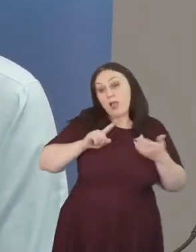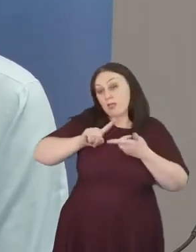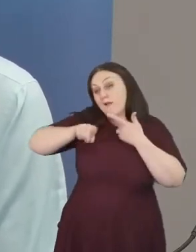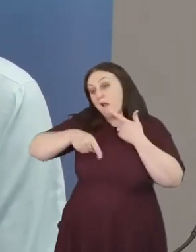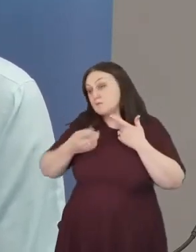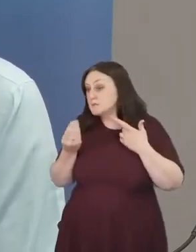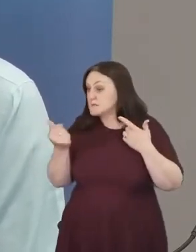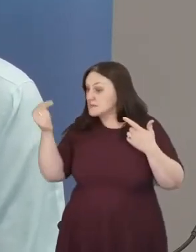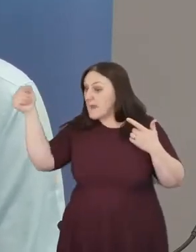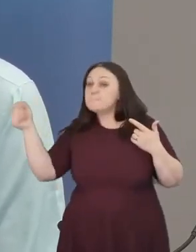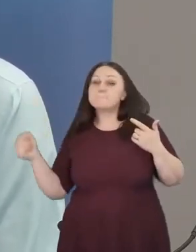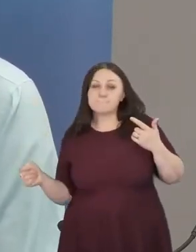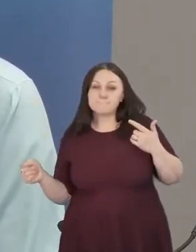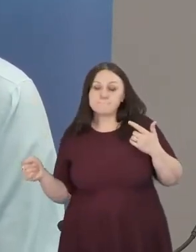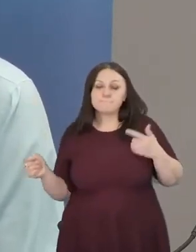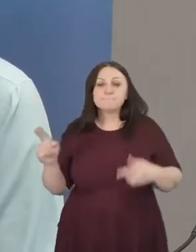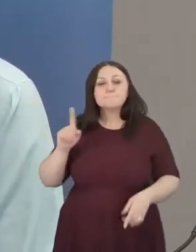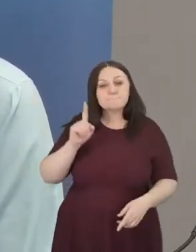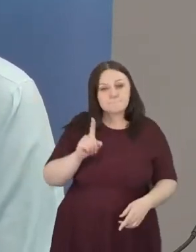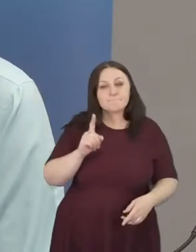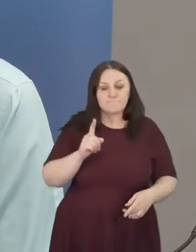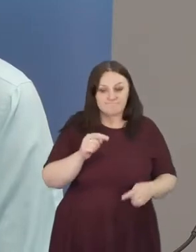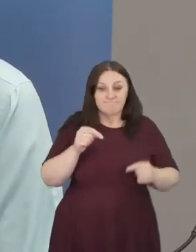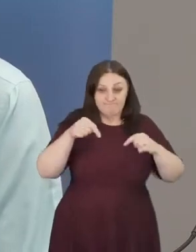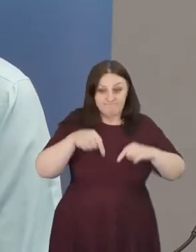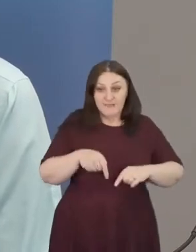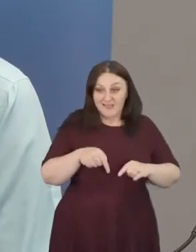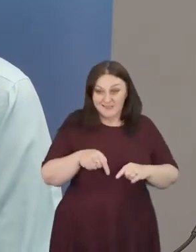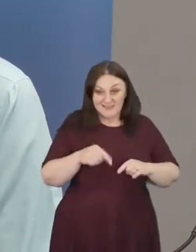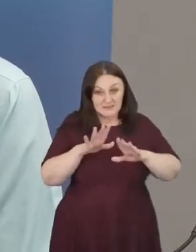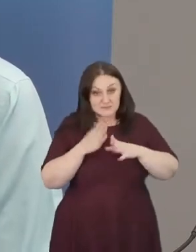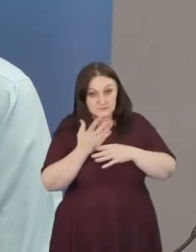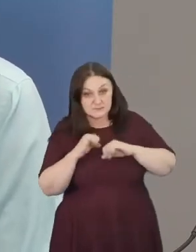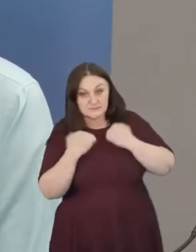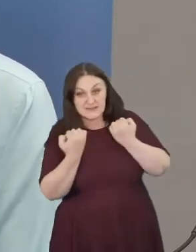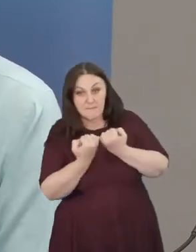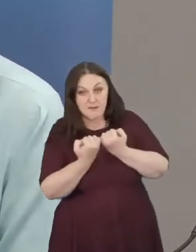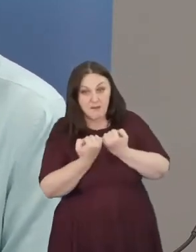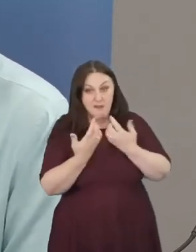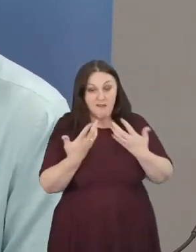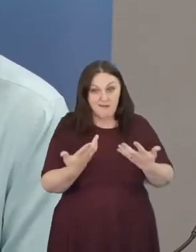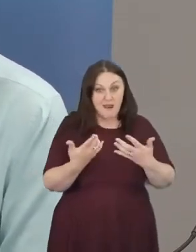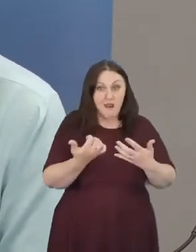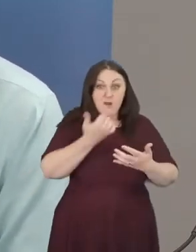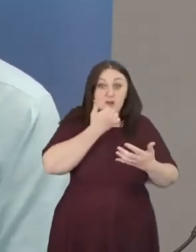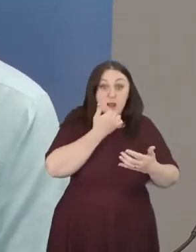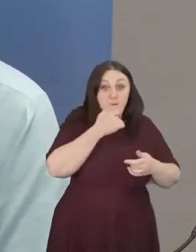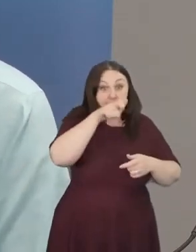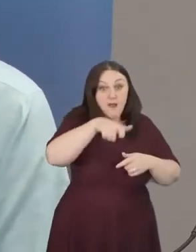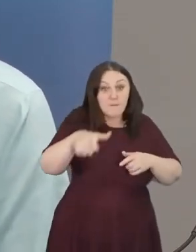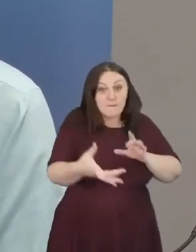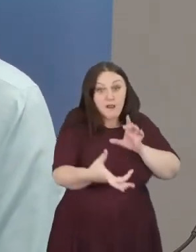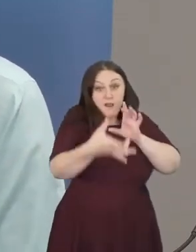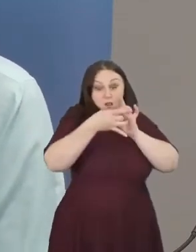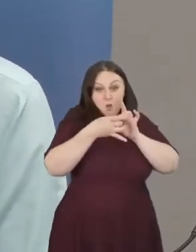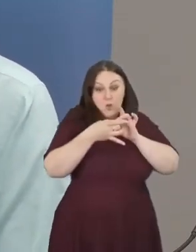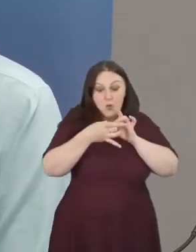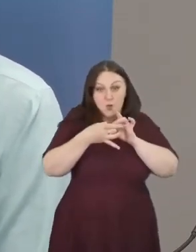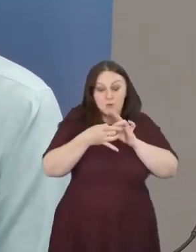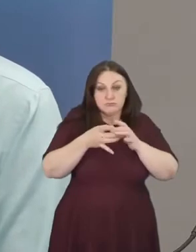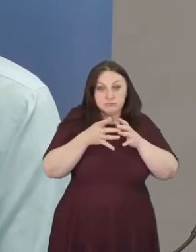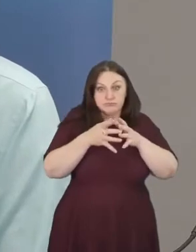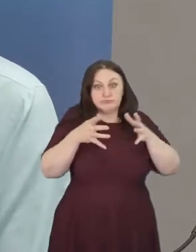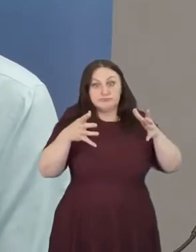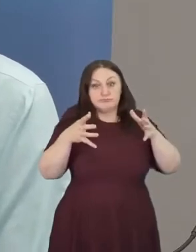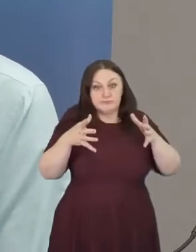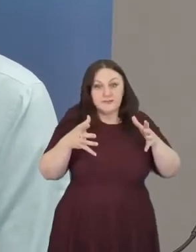But given that there's such a large number of participants in the seminar, and thank you for that, please be as